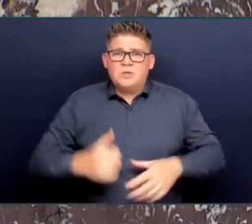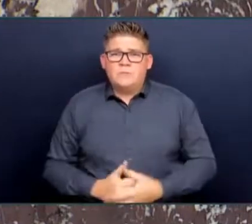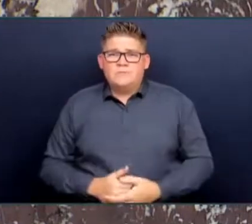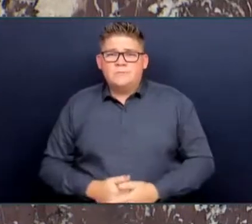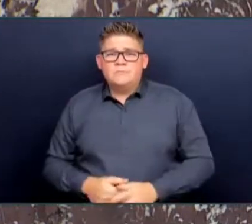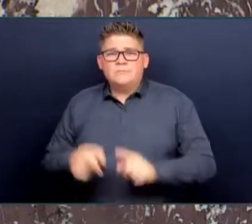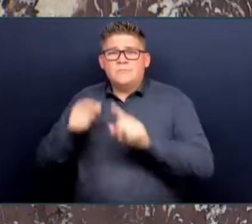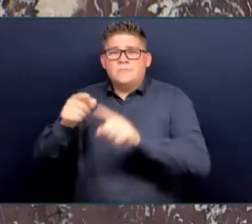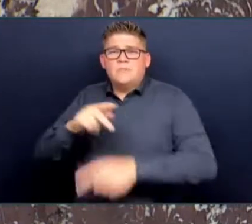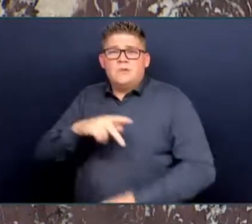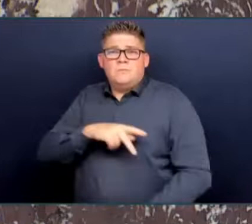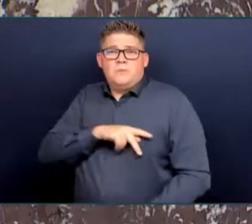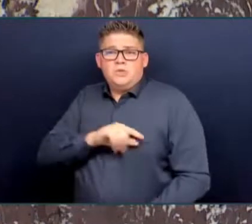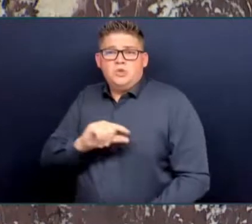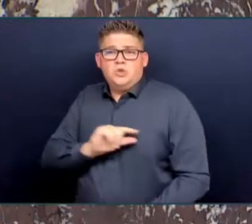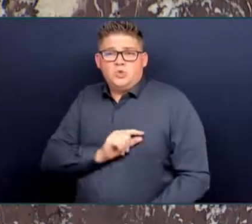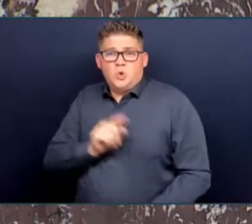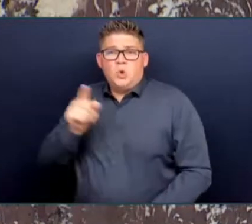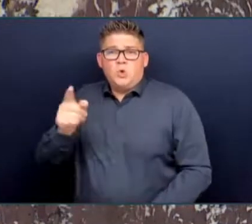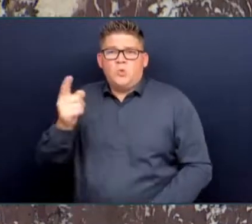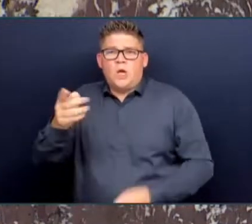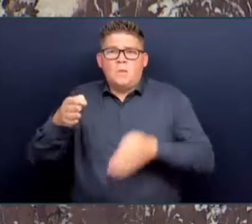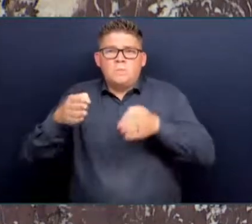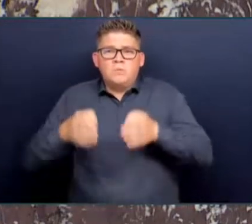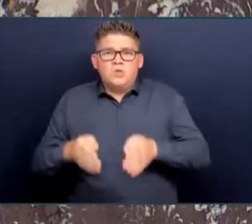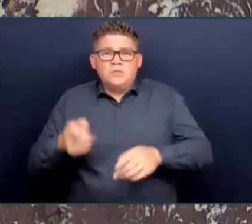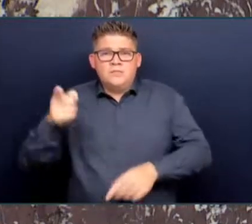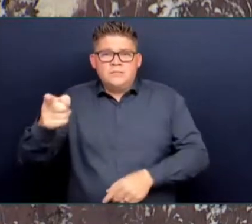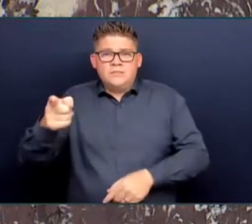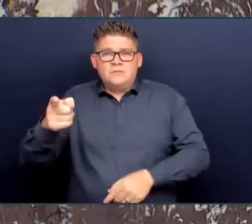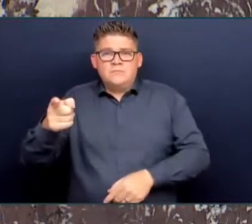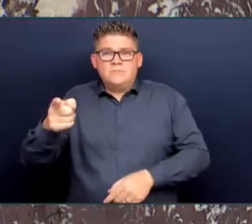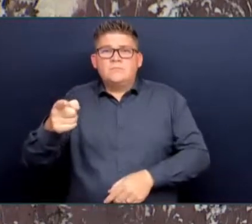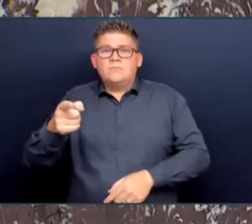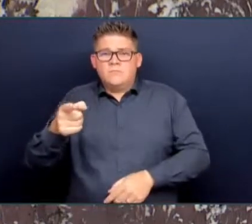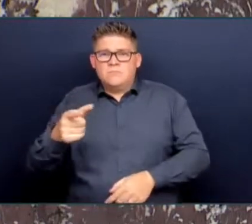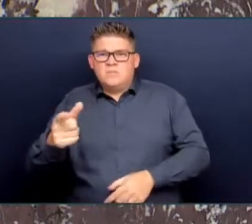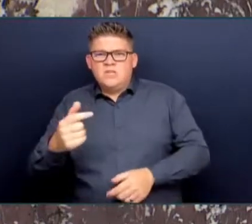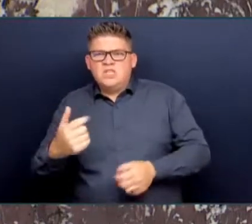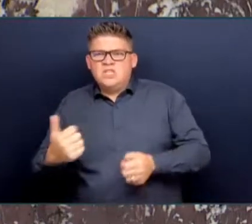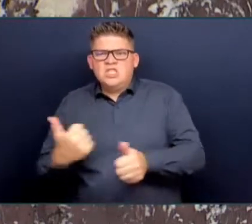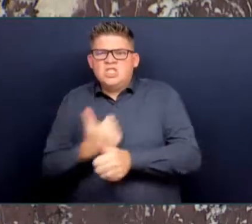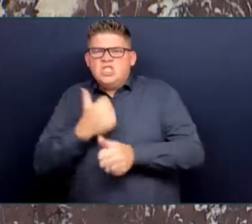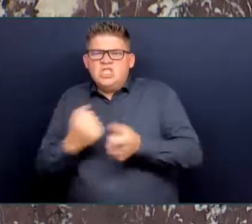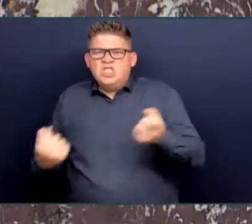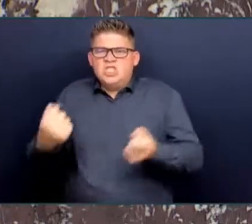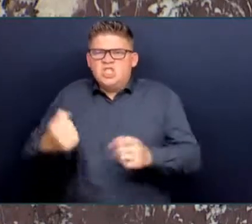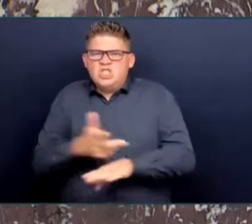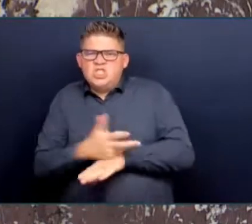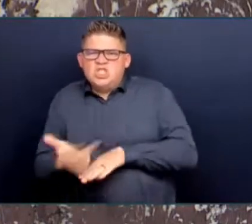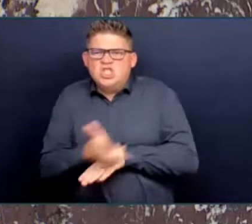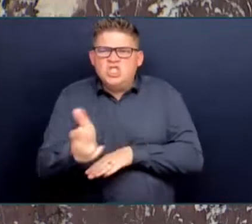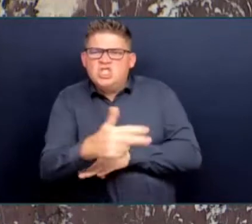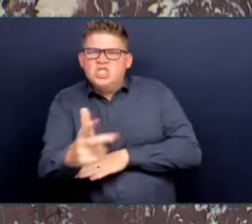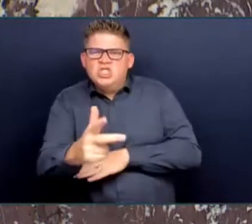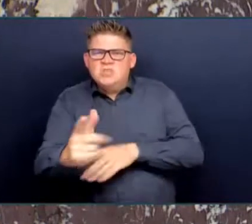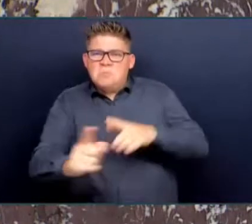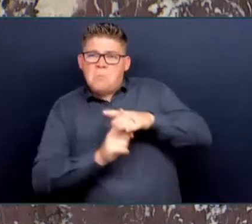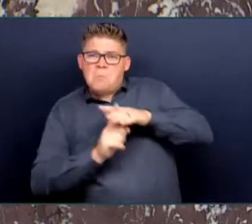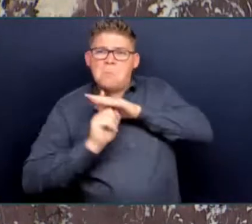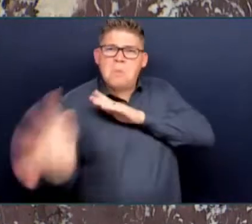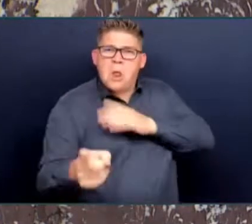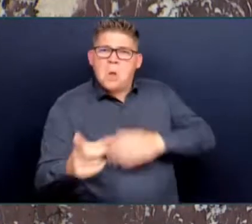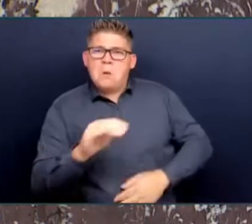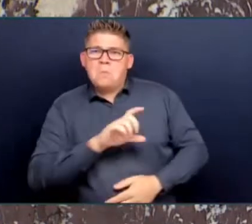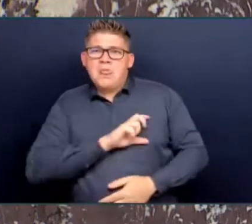trying to flee police was released and then rammed three police vehicles. Last week, in Victoria, a woman was sitting in the living